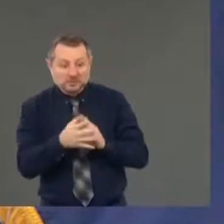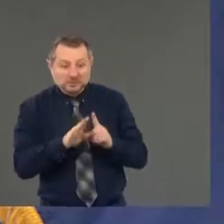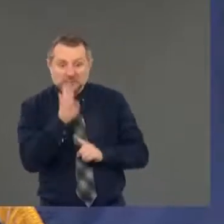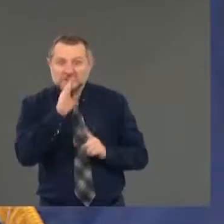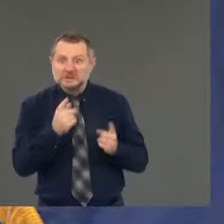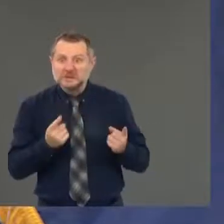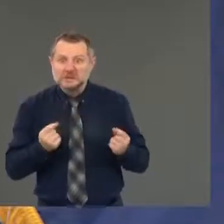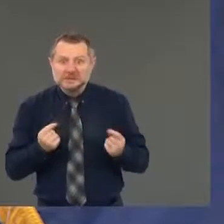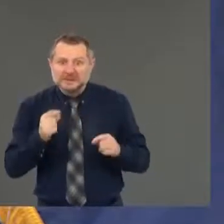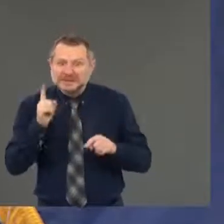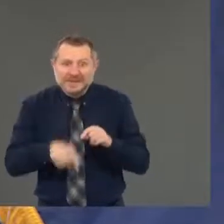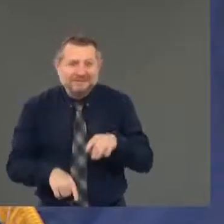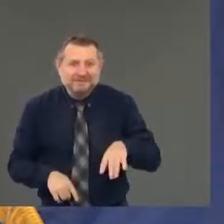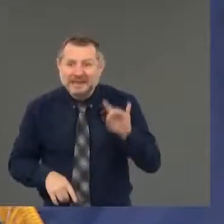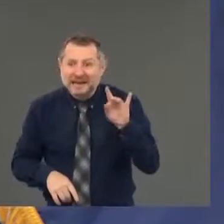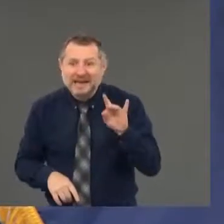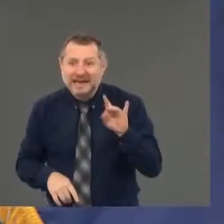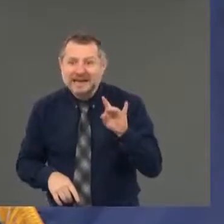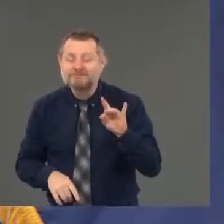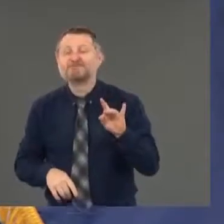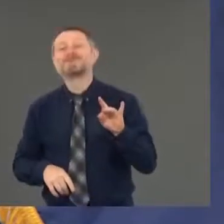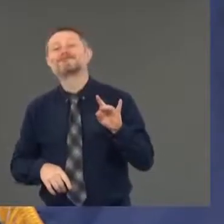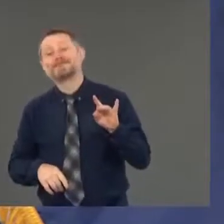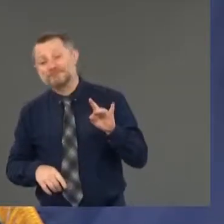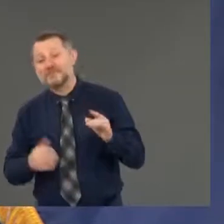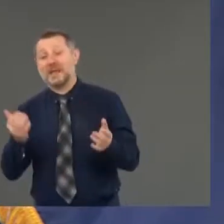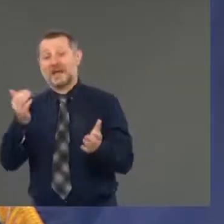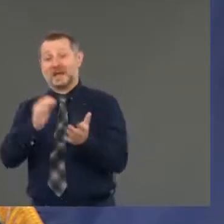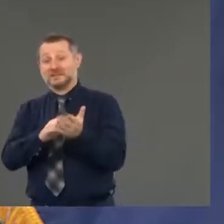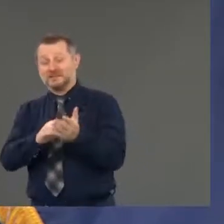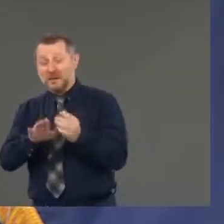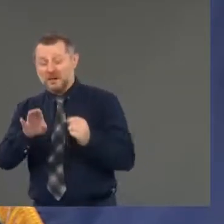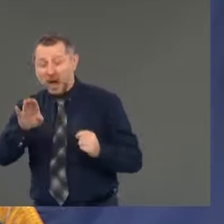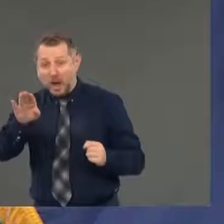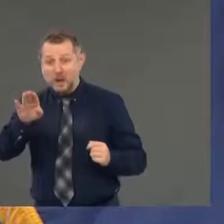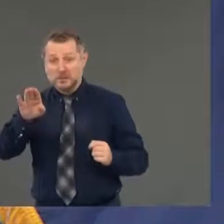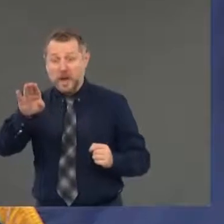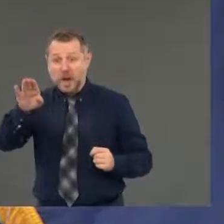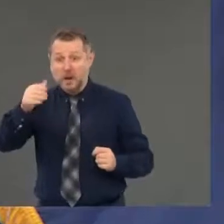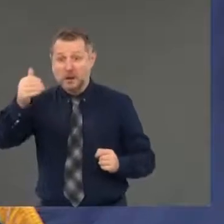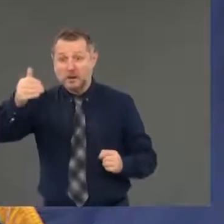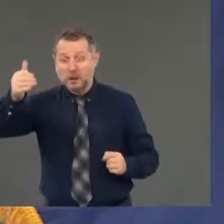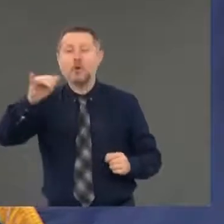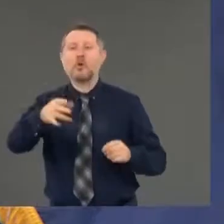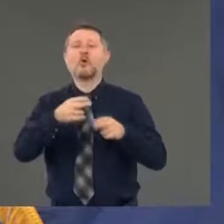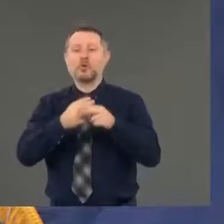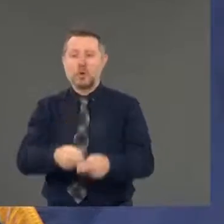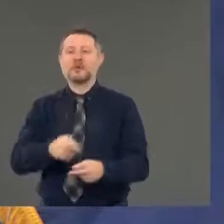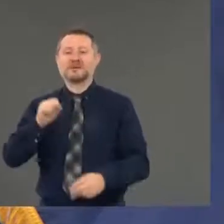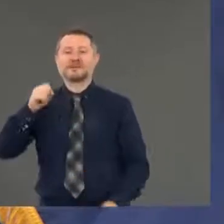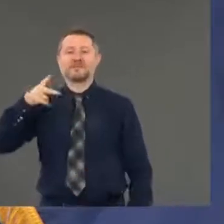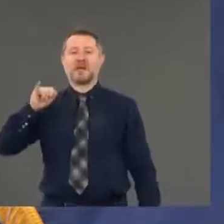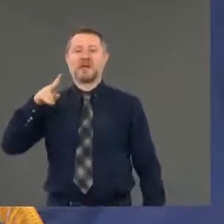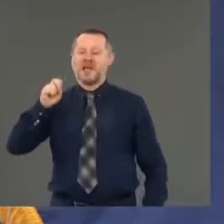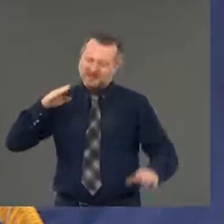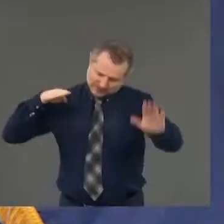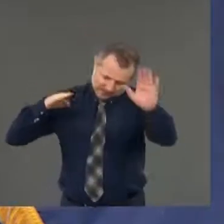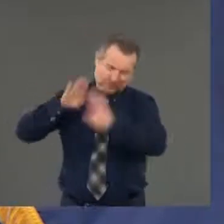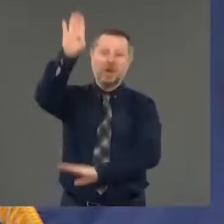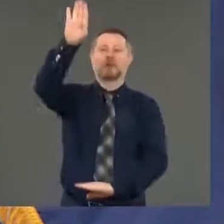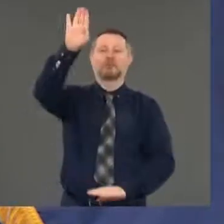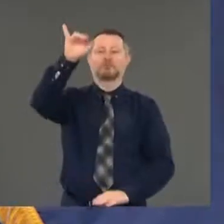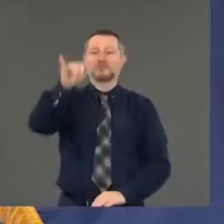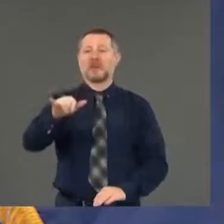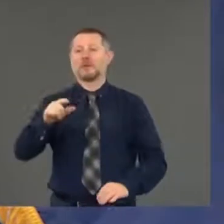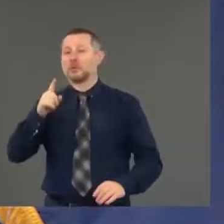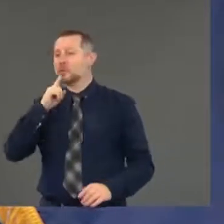you see it continuing over time, that would be a spike. They won't give you